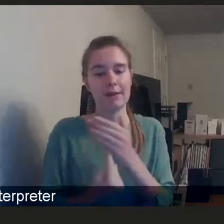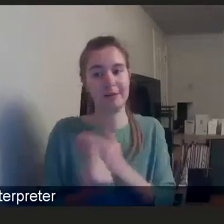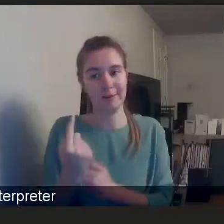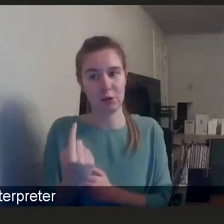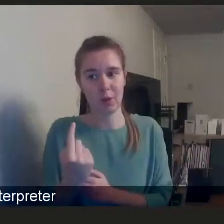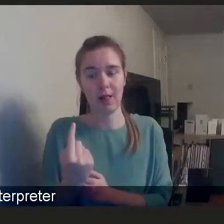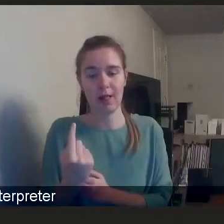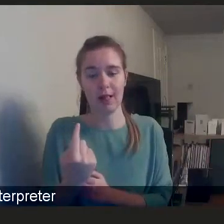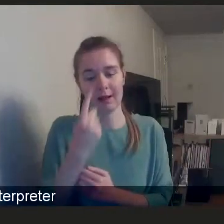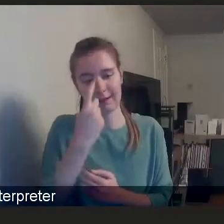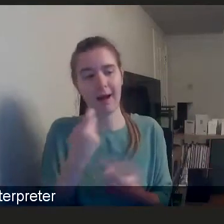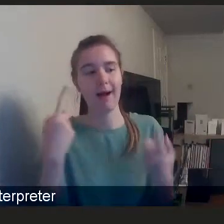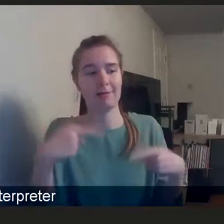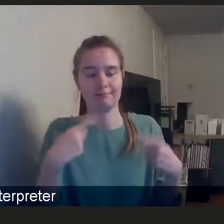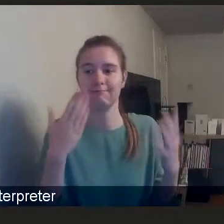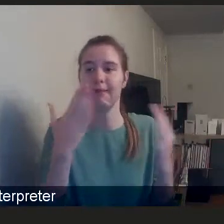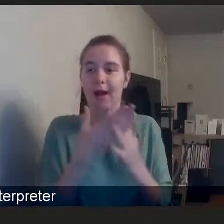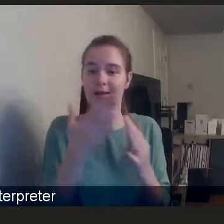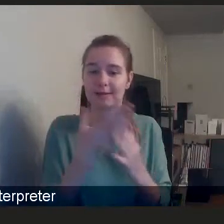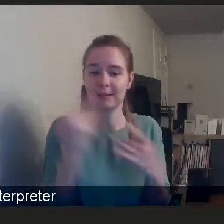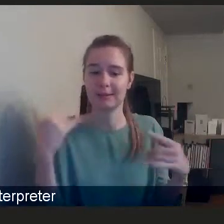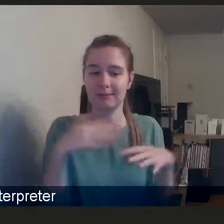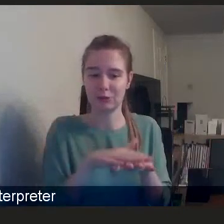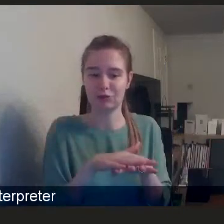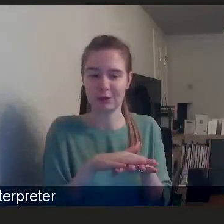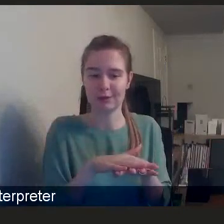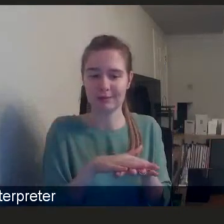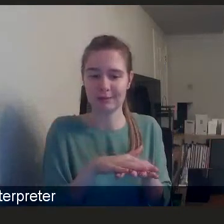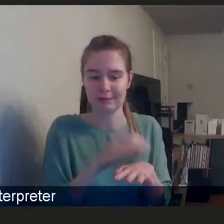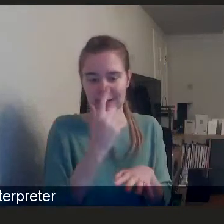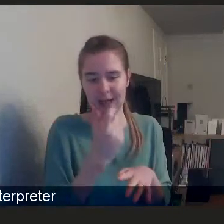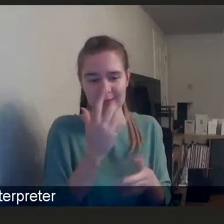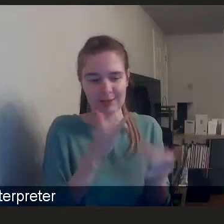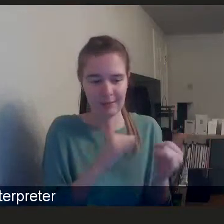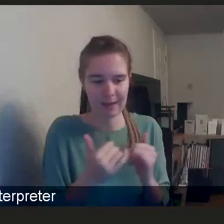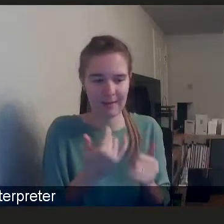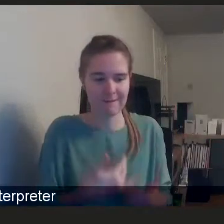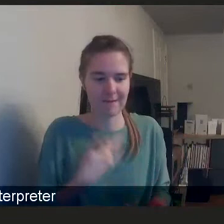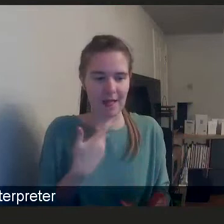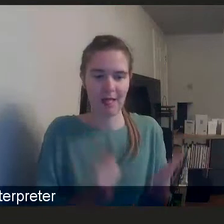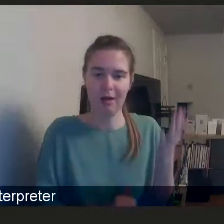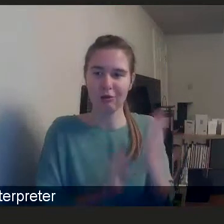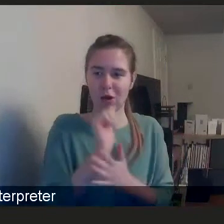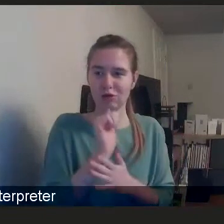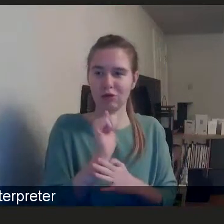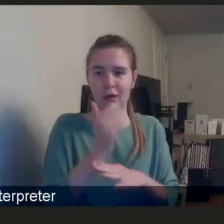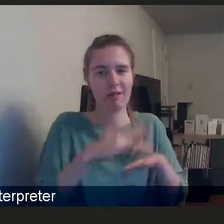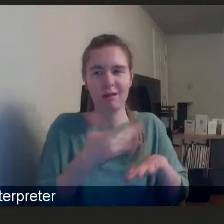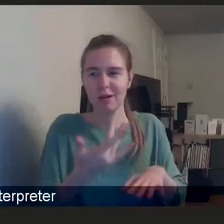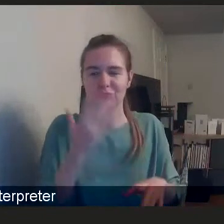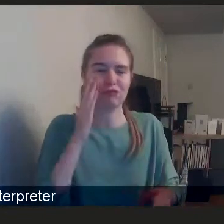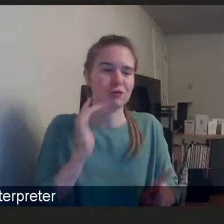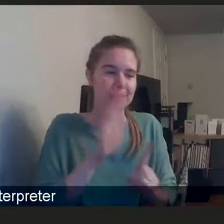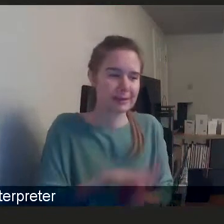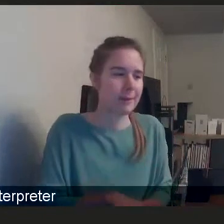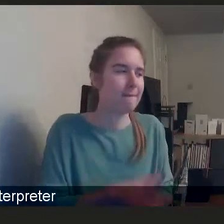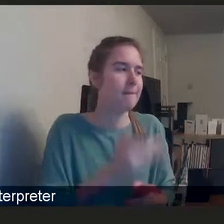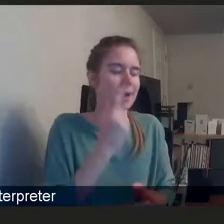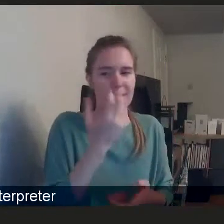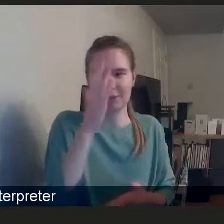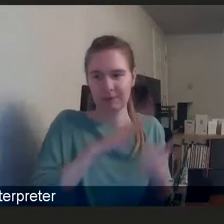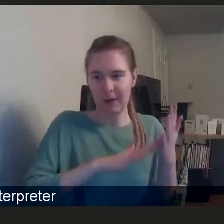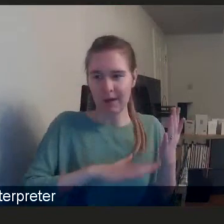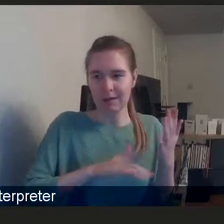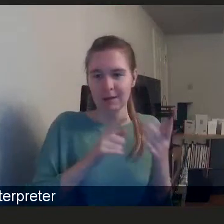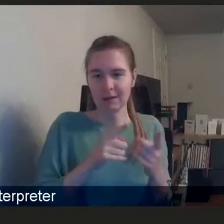to access mainstream, they can sometimes experience cultural insensitivity and racism. And